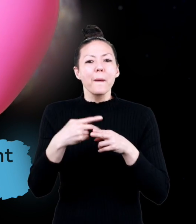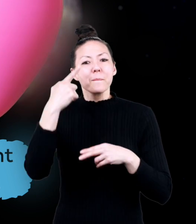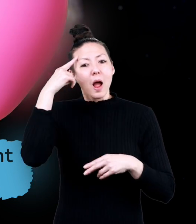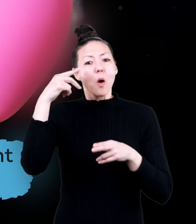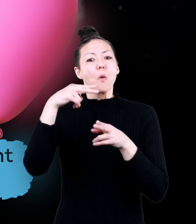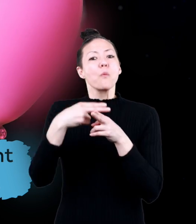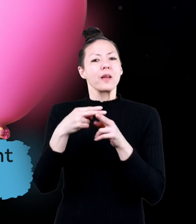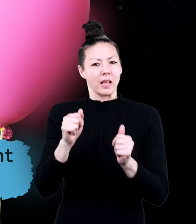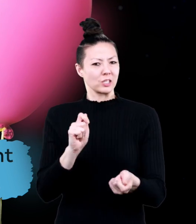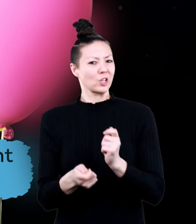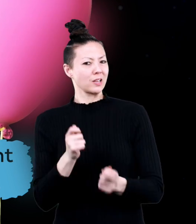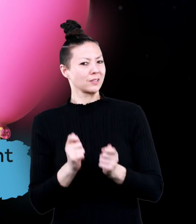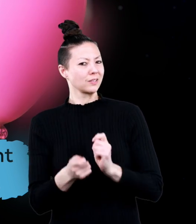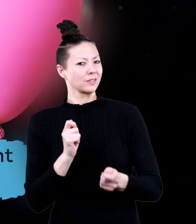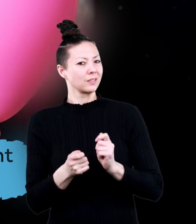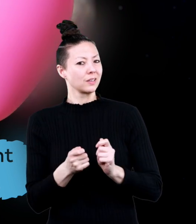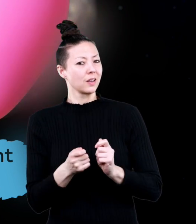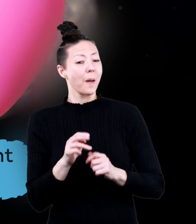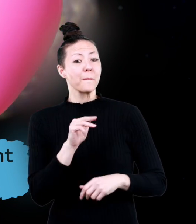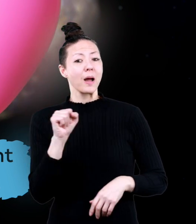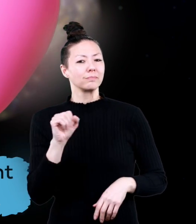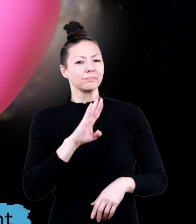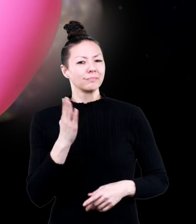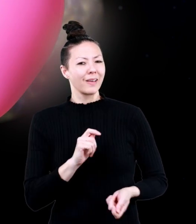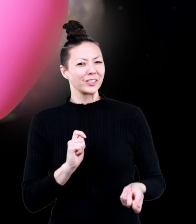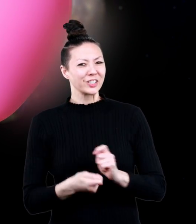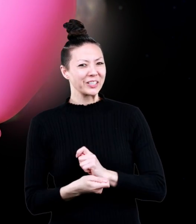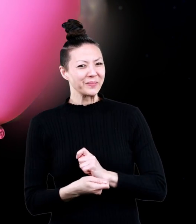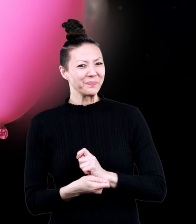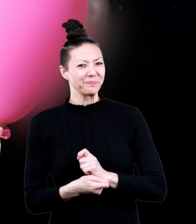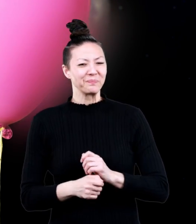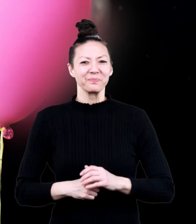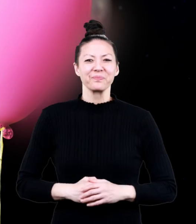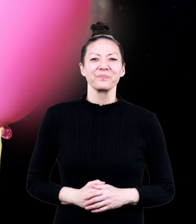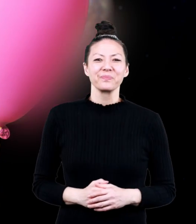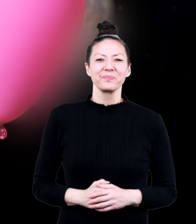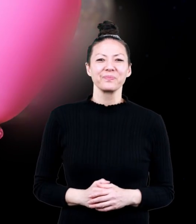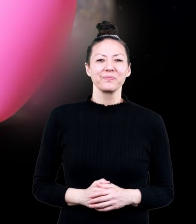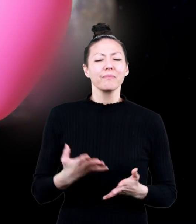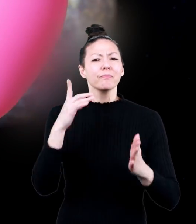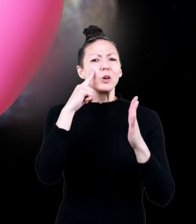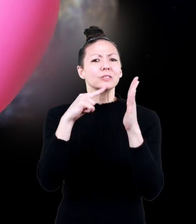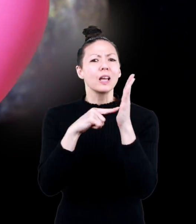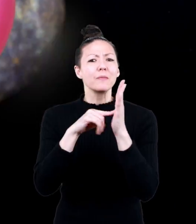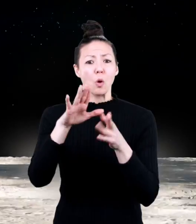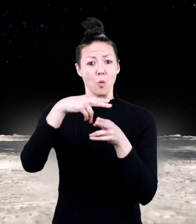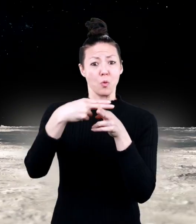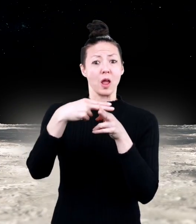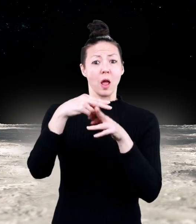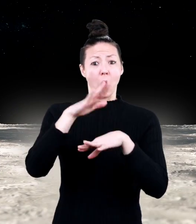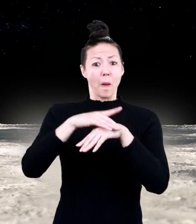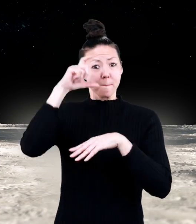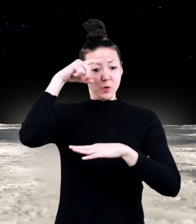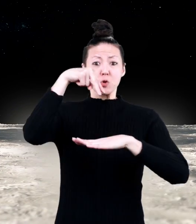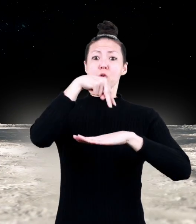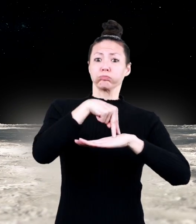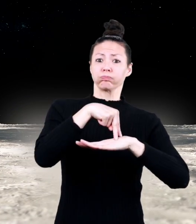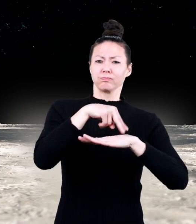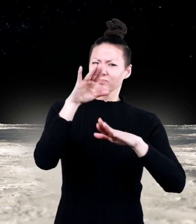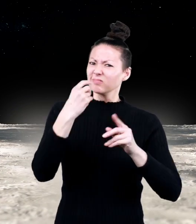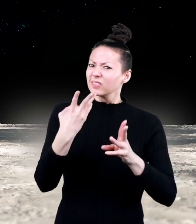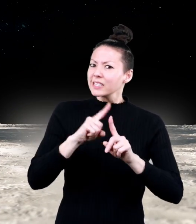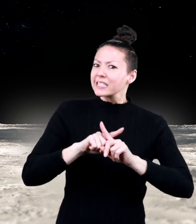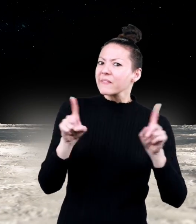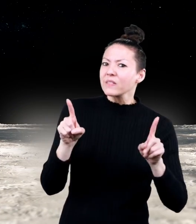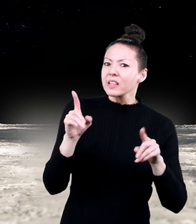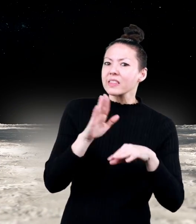same as weight, because weight can change. Mass never changes. For example, your